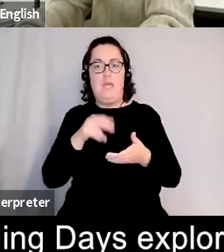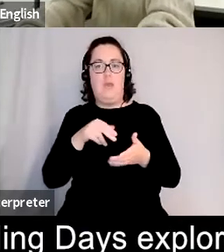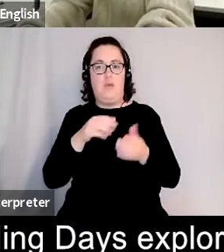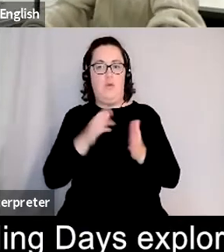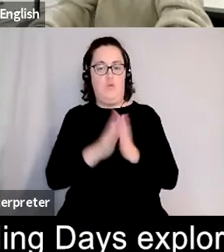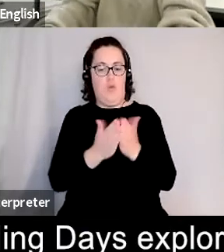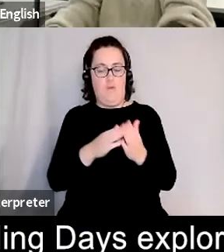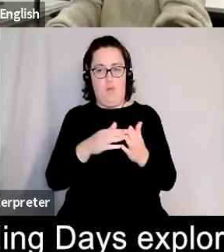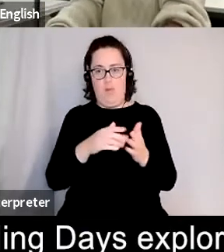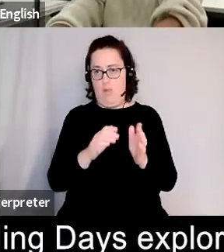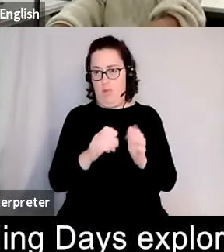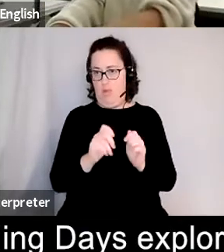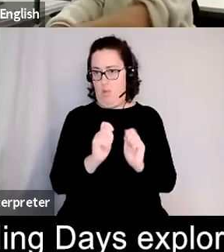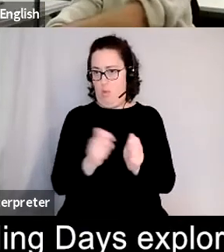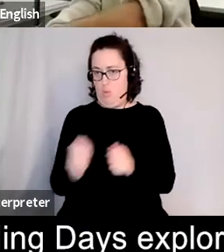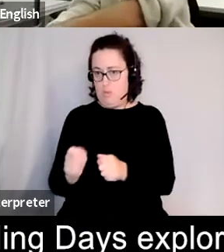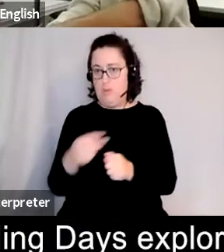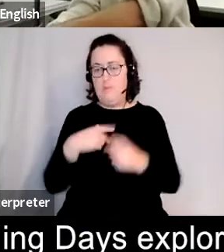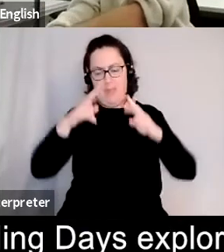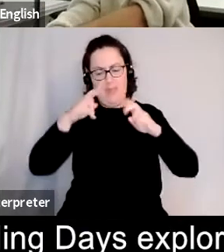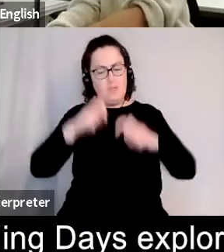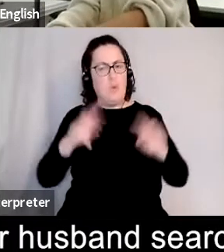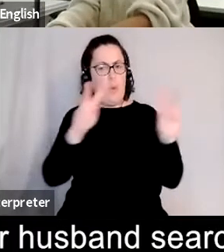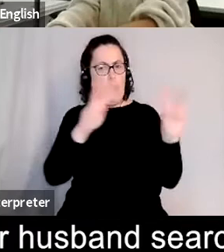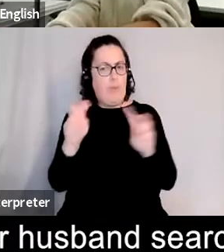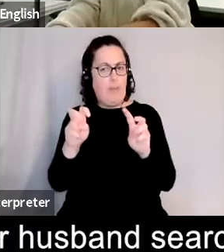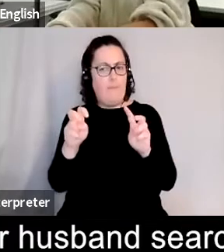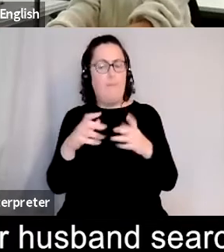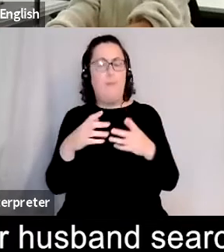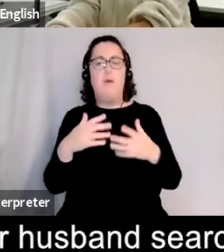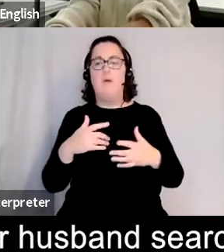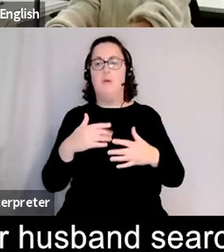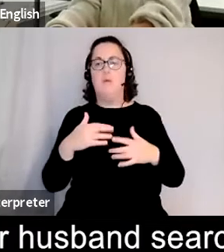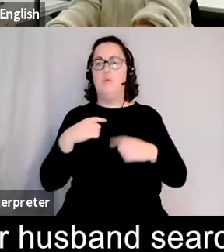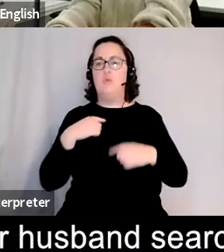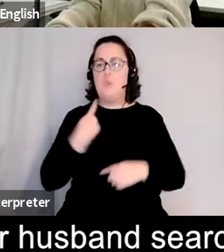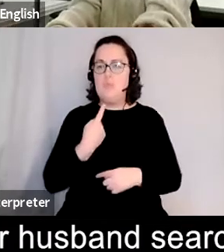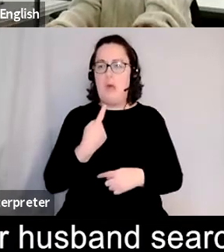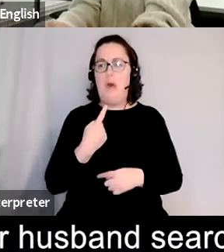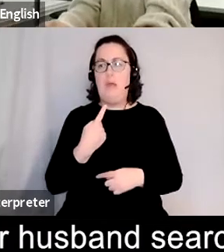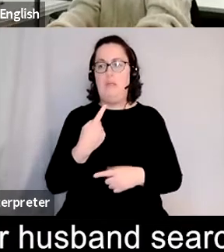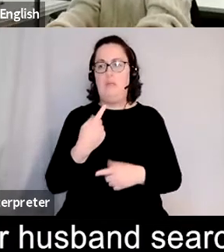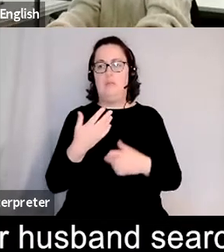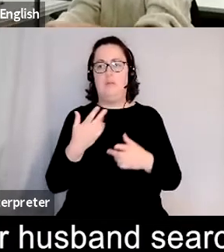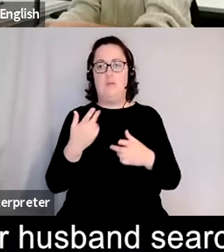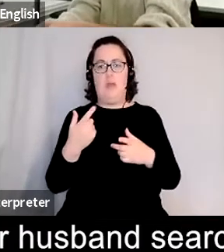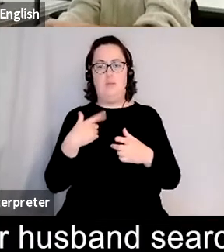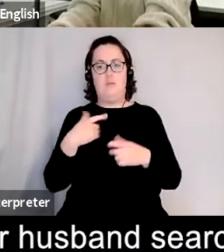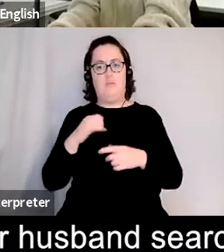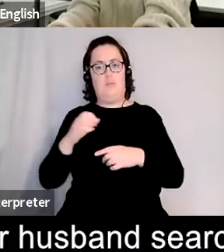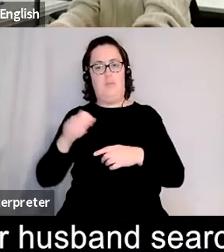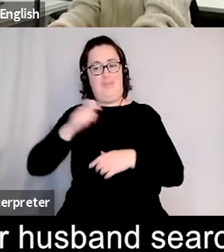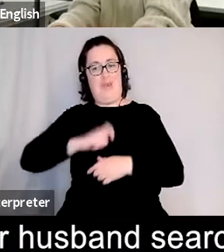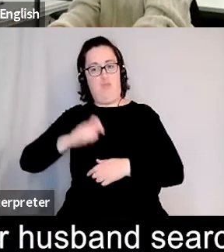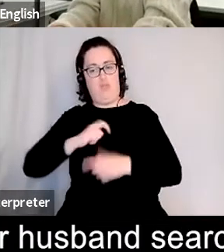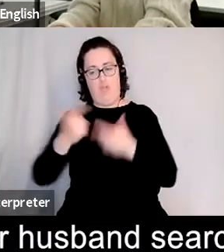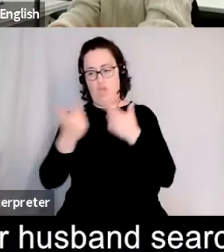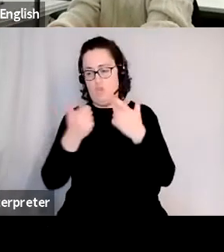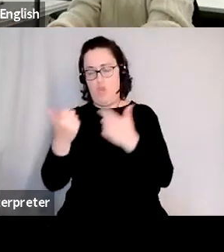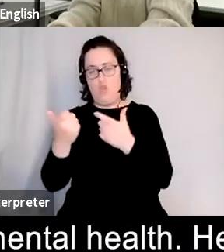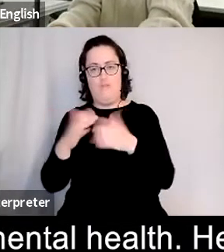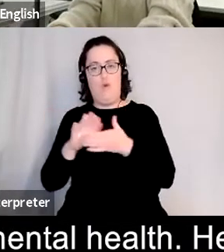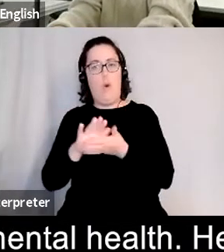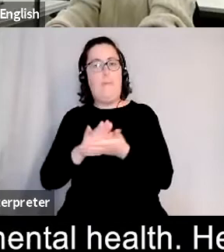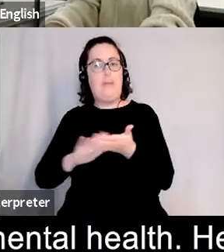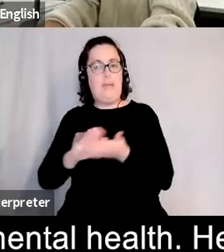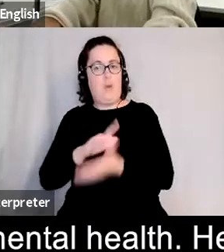explores themes of depression and suicide as the character of nina and her husband's search for ways of managing and understanding nina's struggle